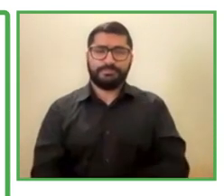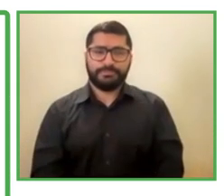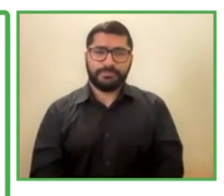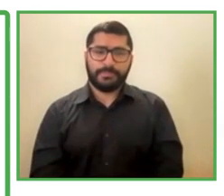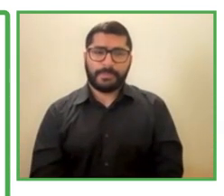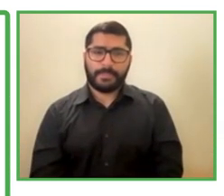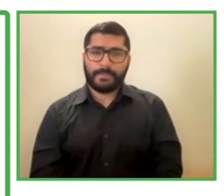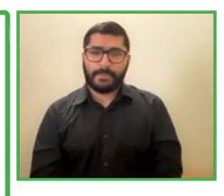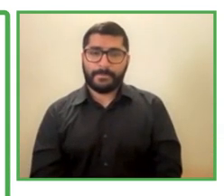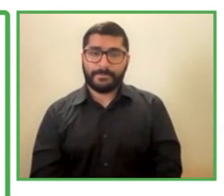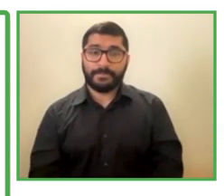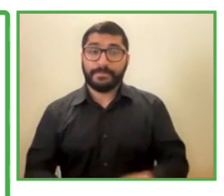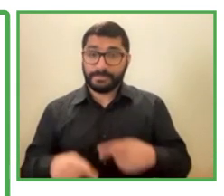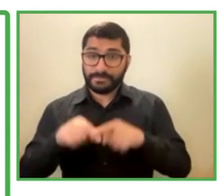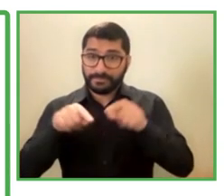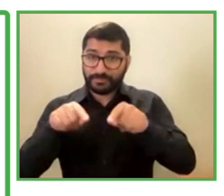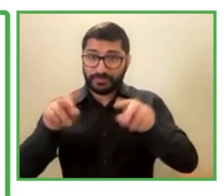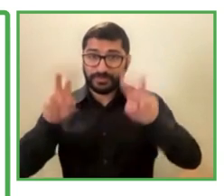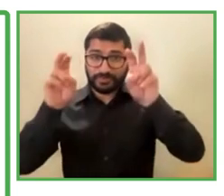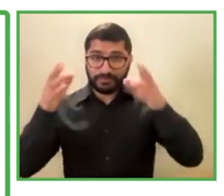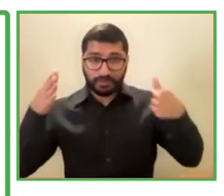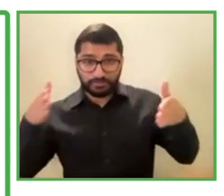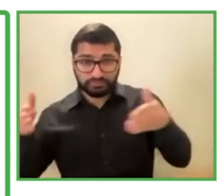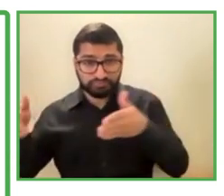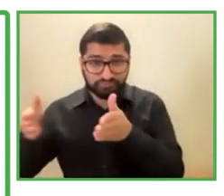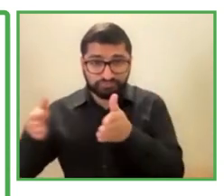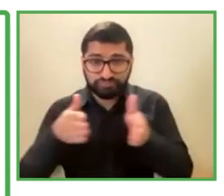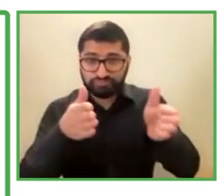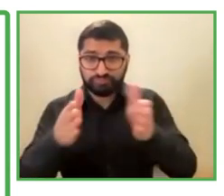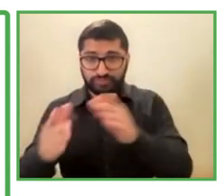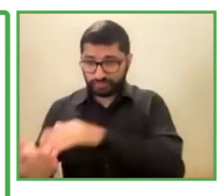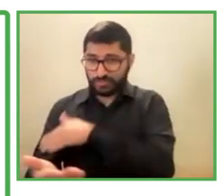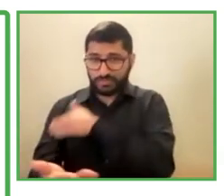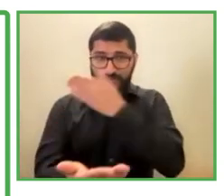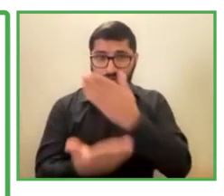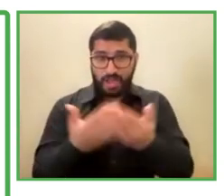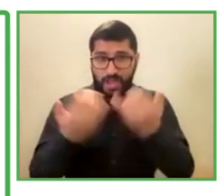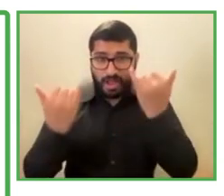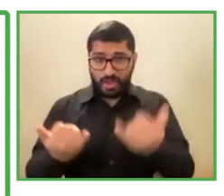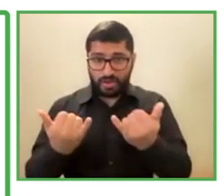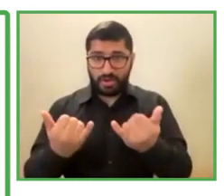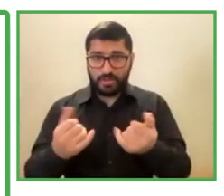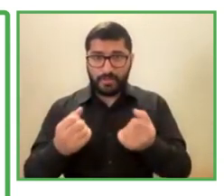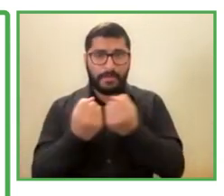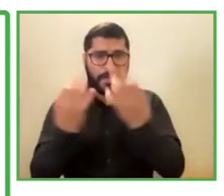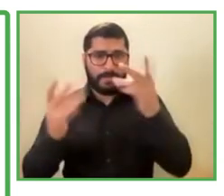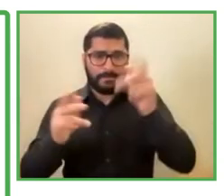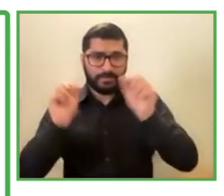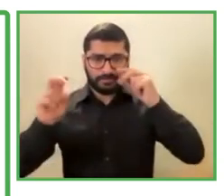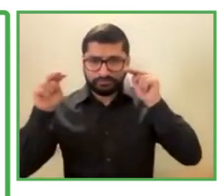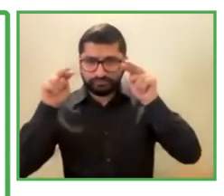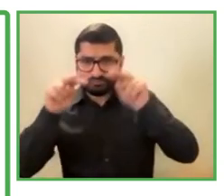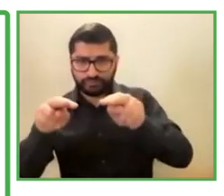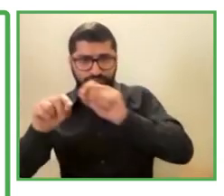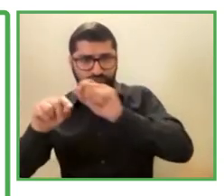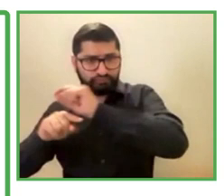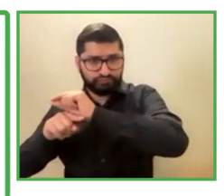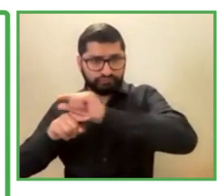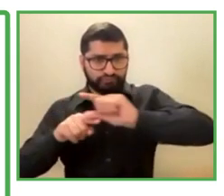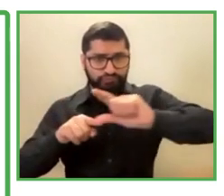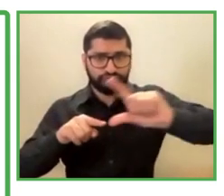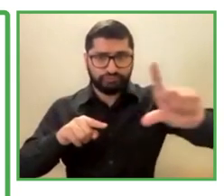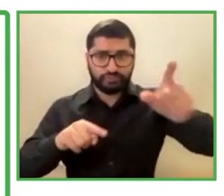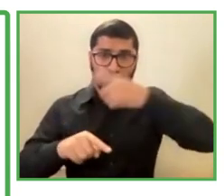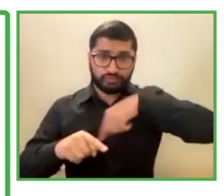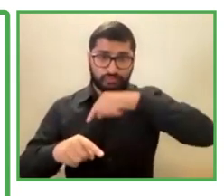For this reason, our path towards inclusion can be seen here in 2012